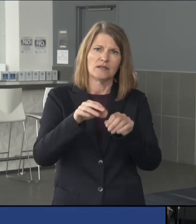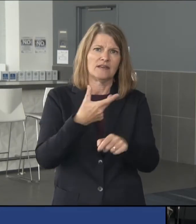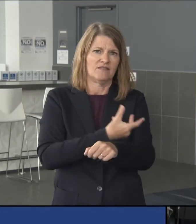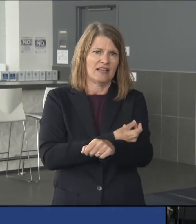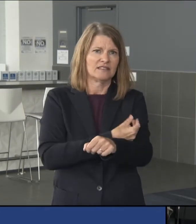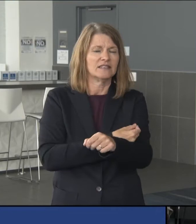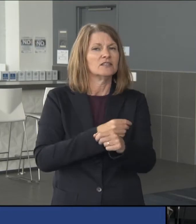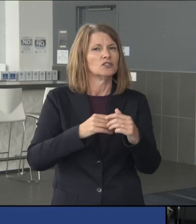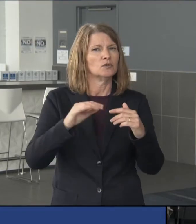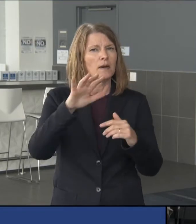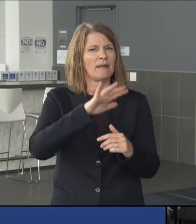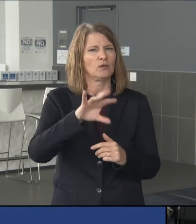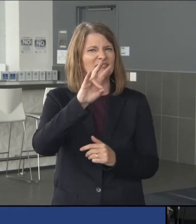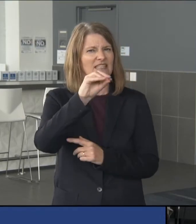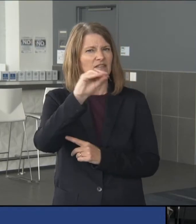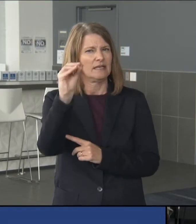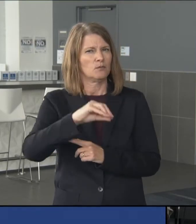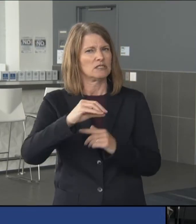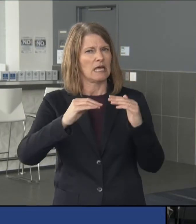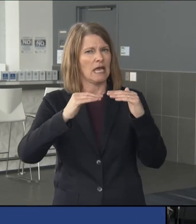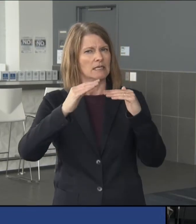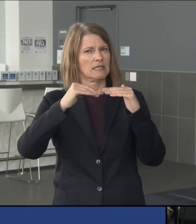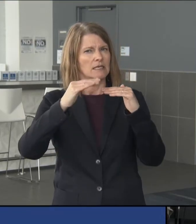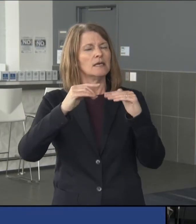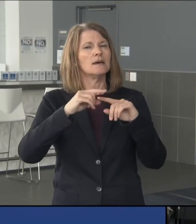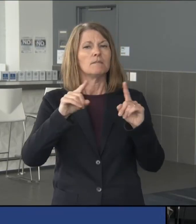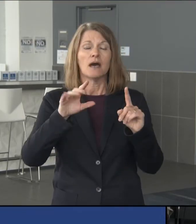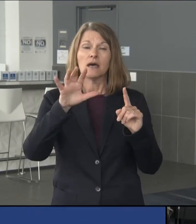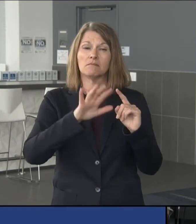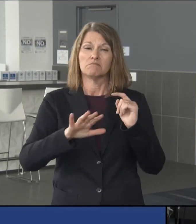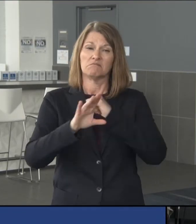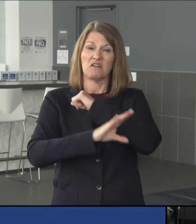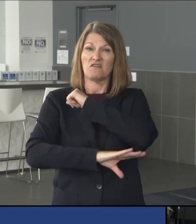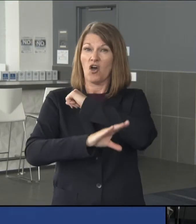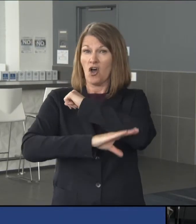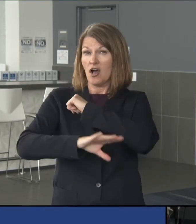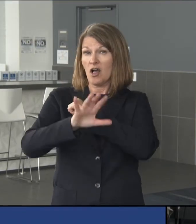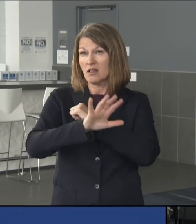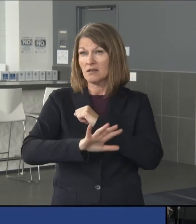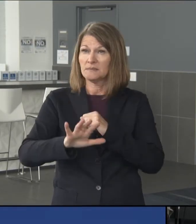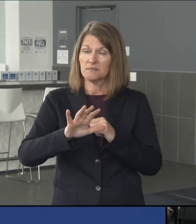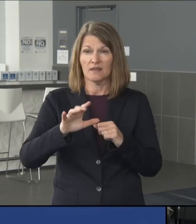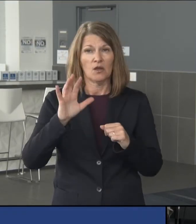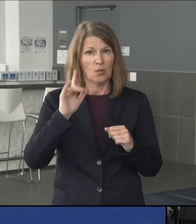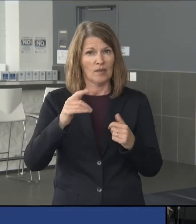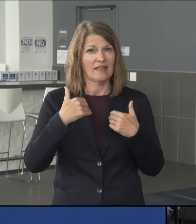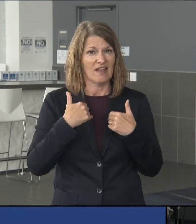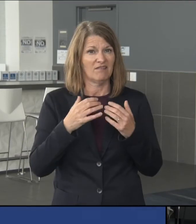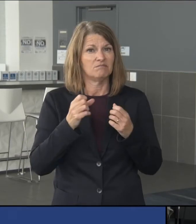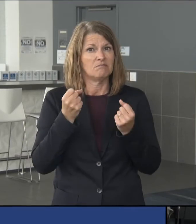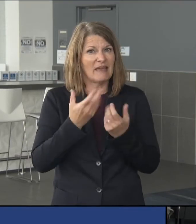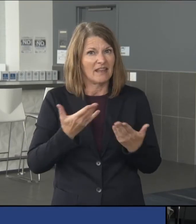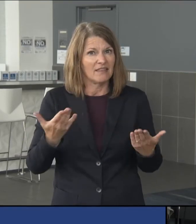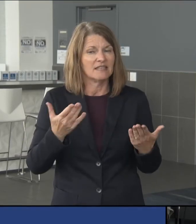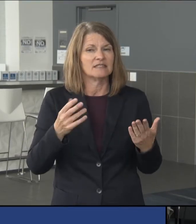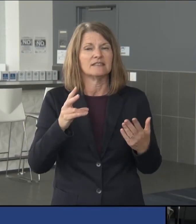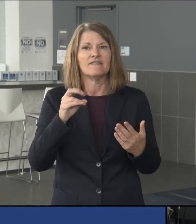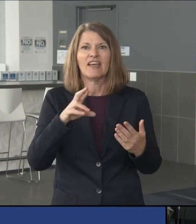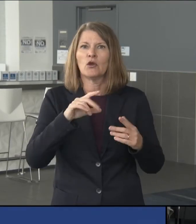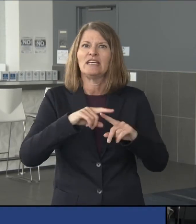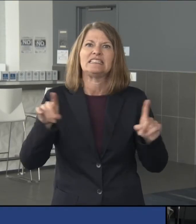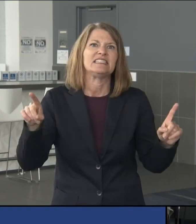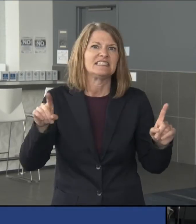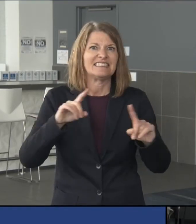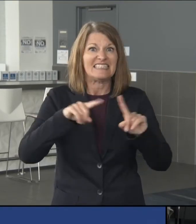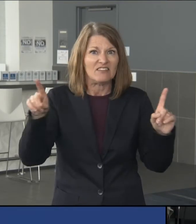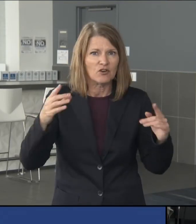get to 70%. But by the time we get to the fall, you know, there are going to be a lot of things that are very, very different than